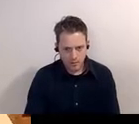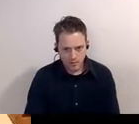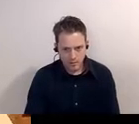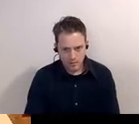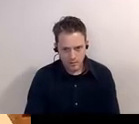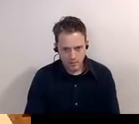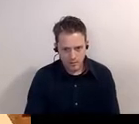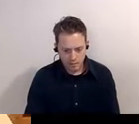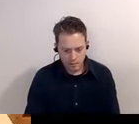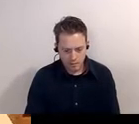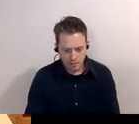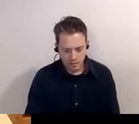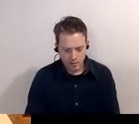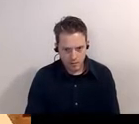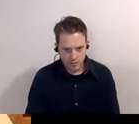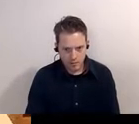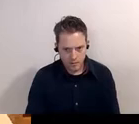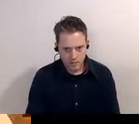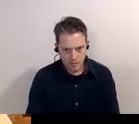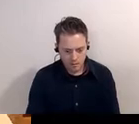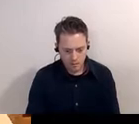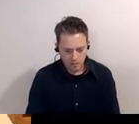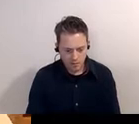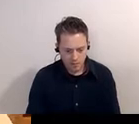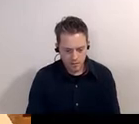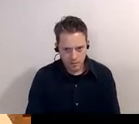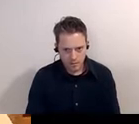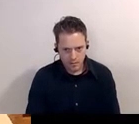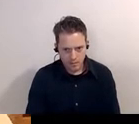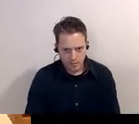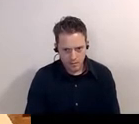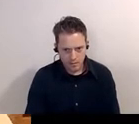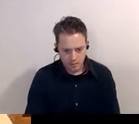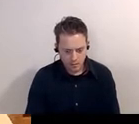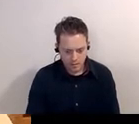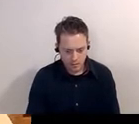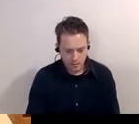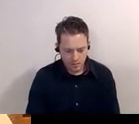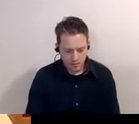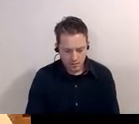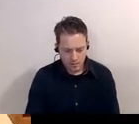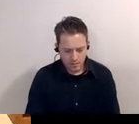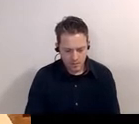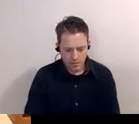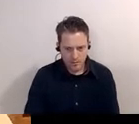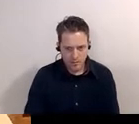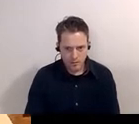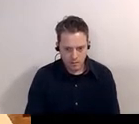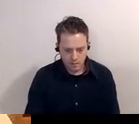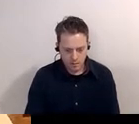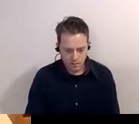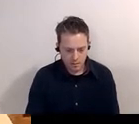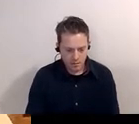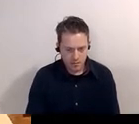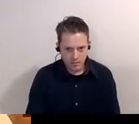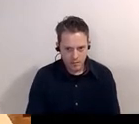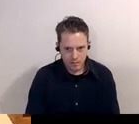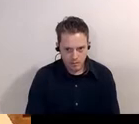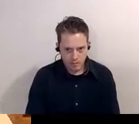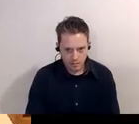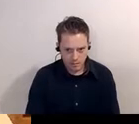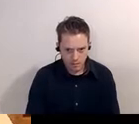so blind boy fuller was the father of piedmont blues um he uh would busk for money